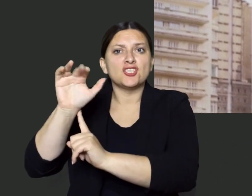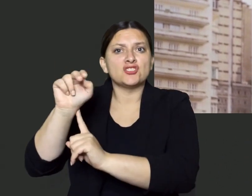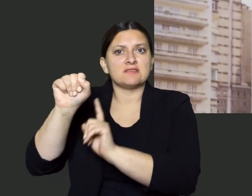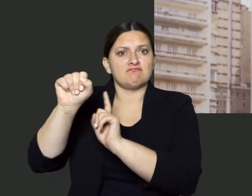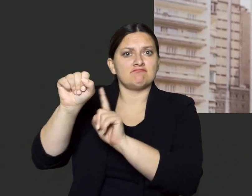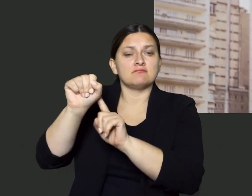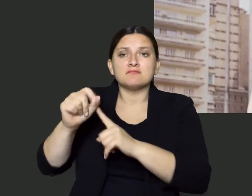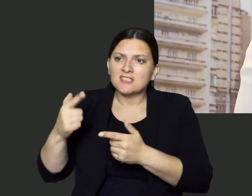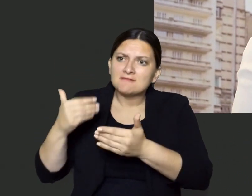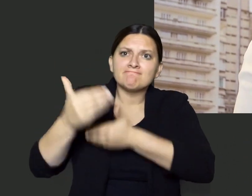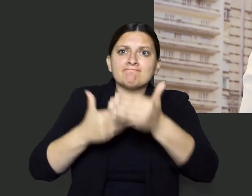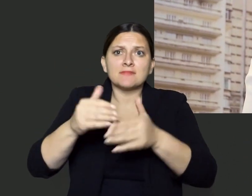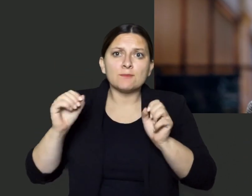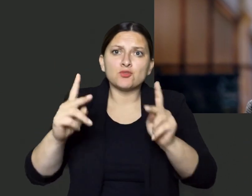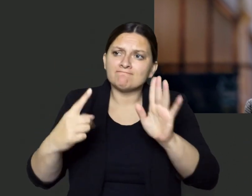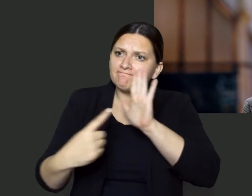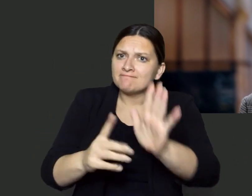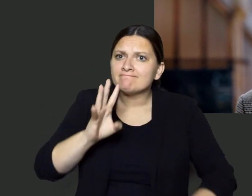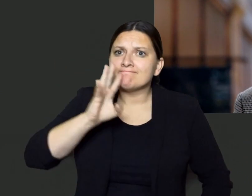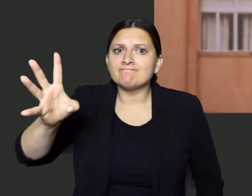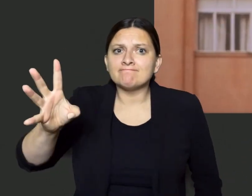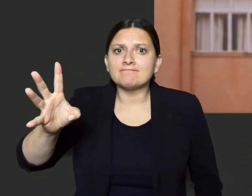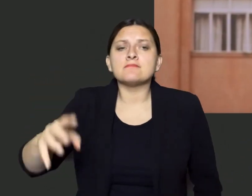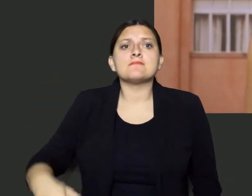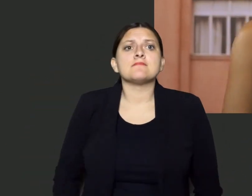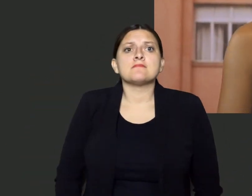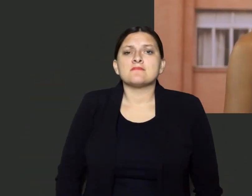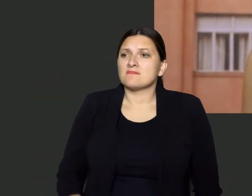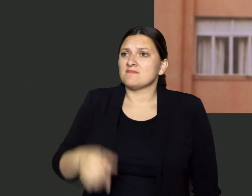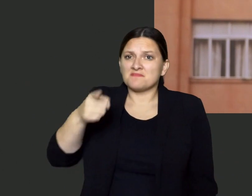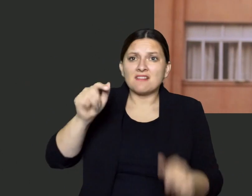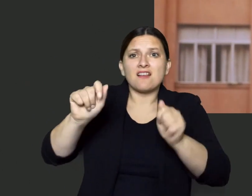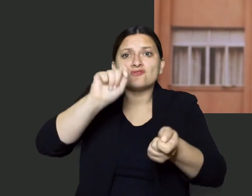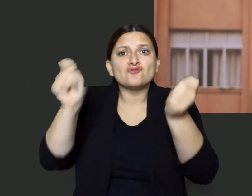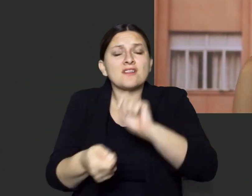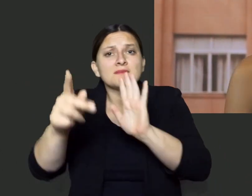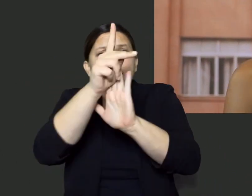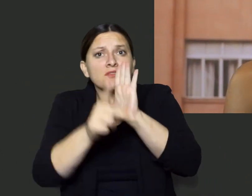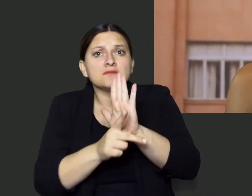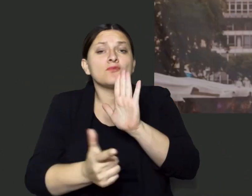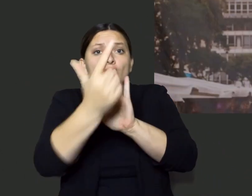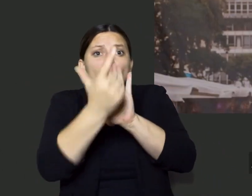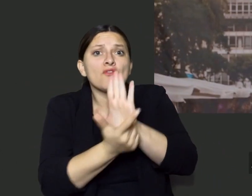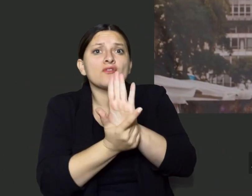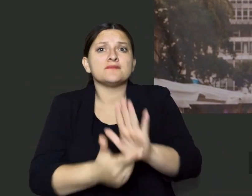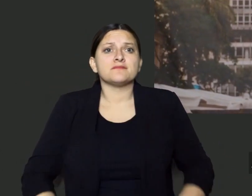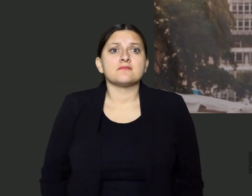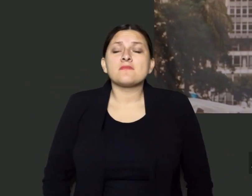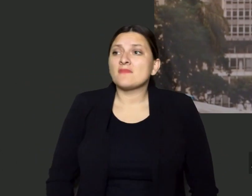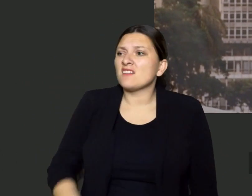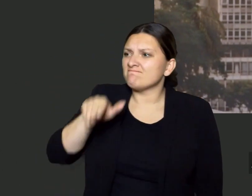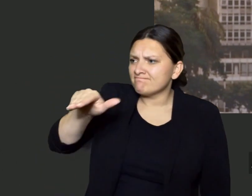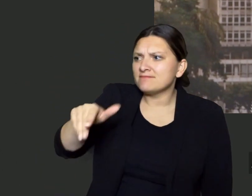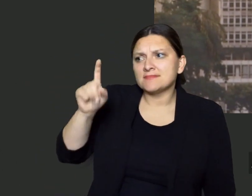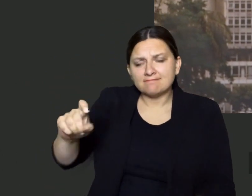Actions to increase opportunities and representation. Actions to change policies and even laws. Actions to